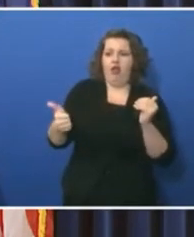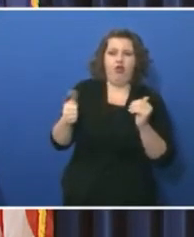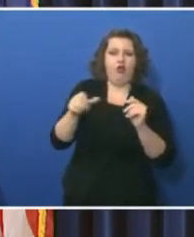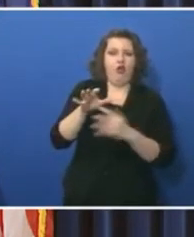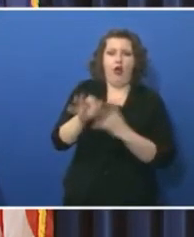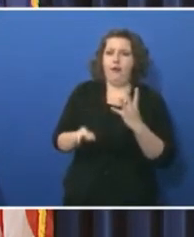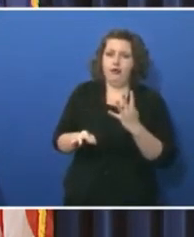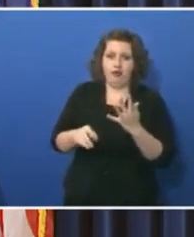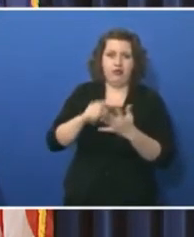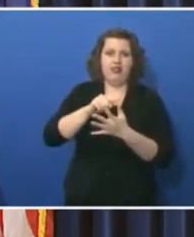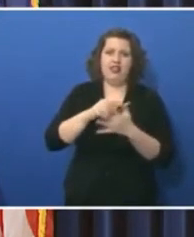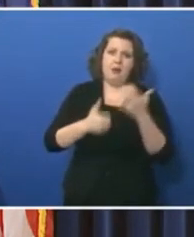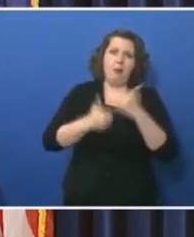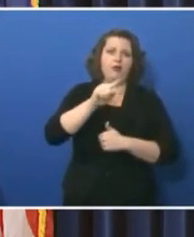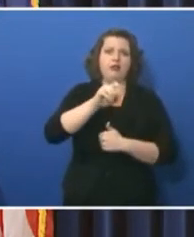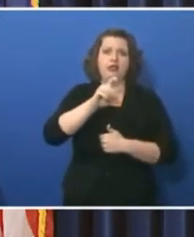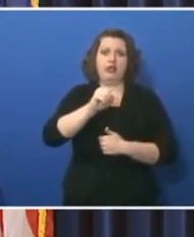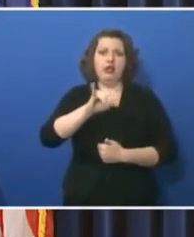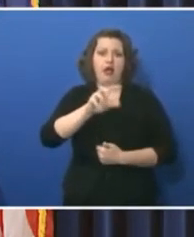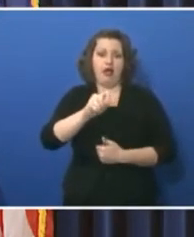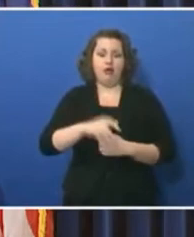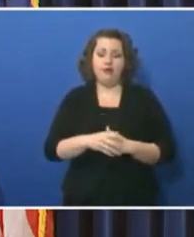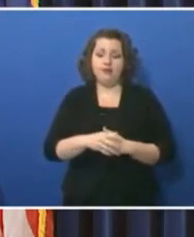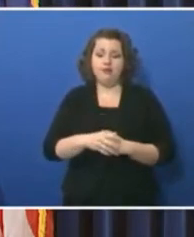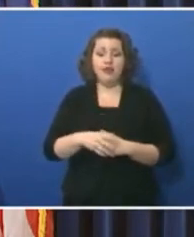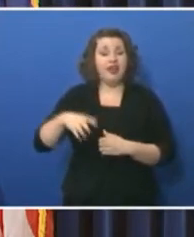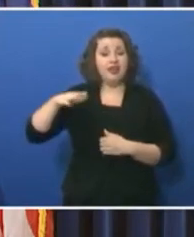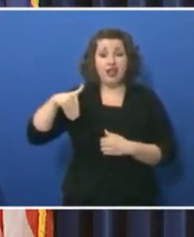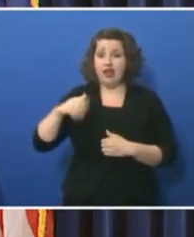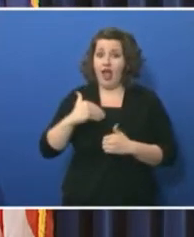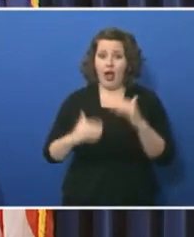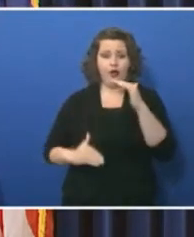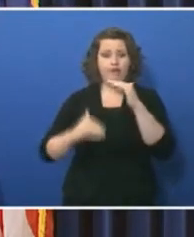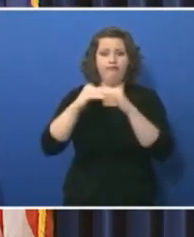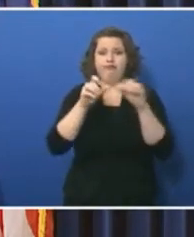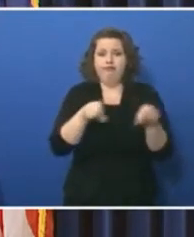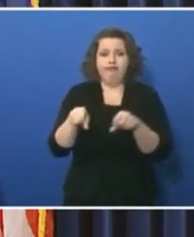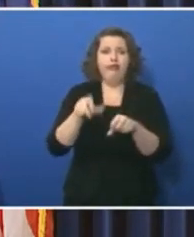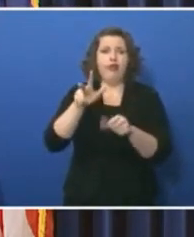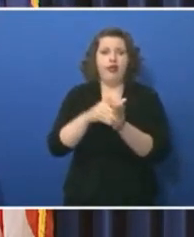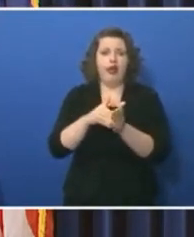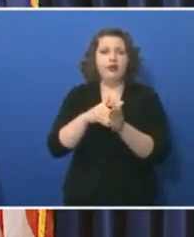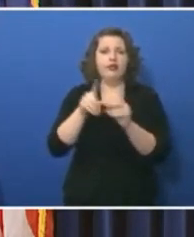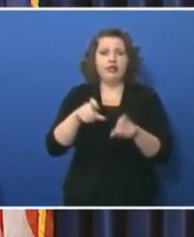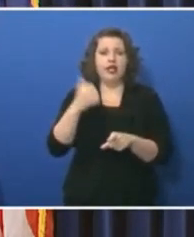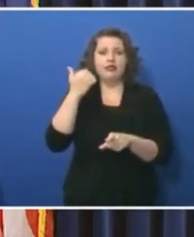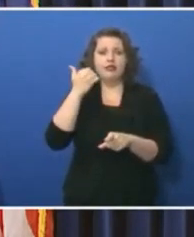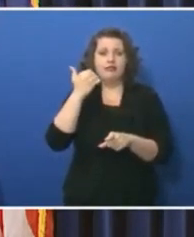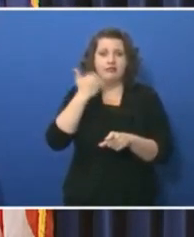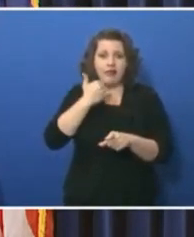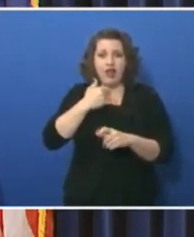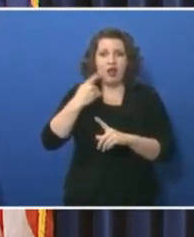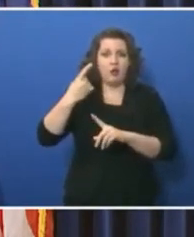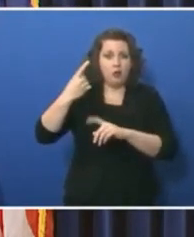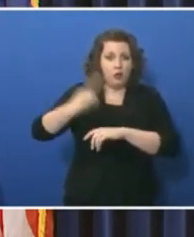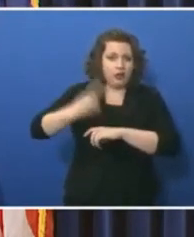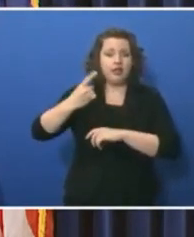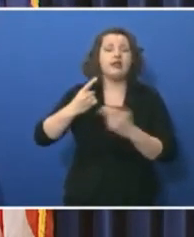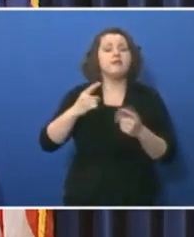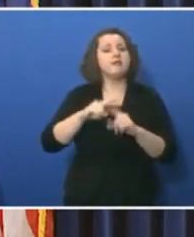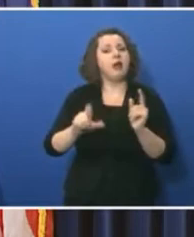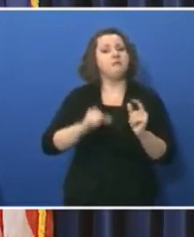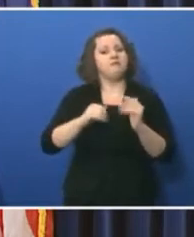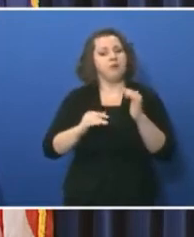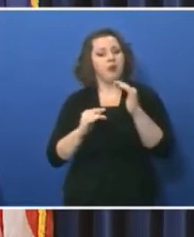in Iowa. While we have not yet hit our capacity of 3,000 tests in one day, I'm proud that we're getting